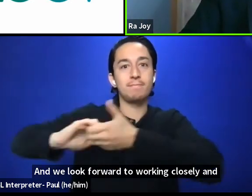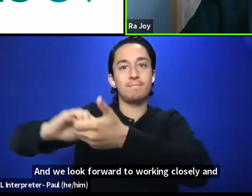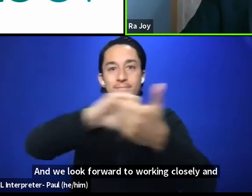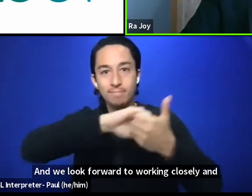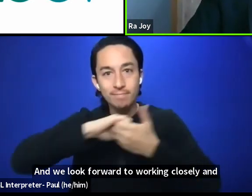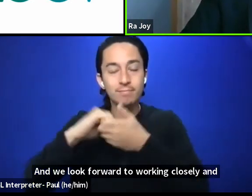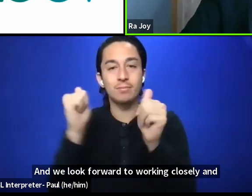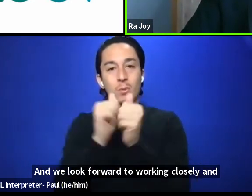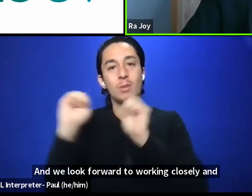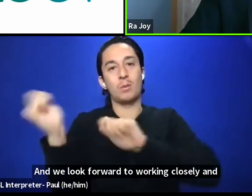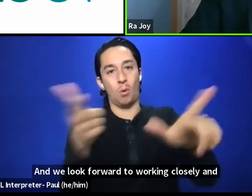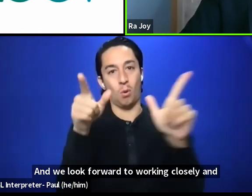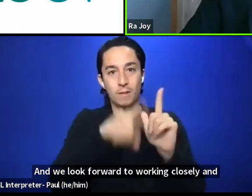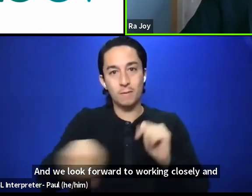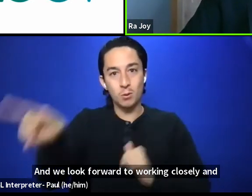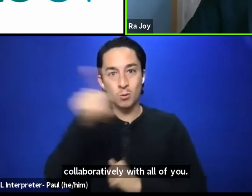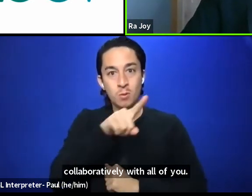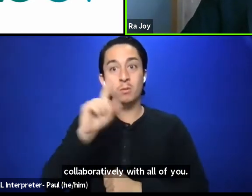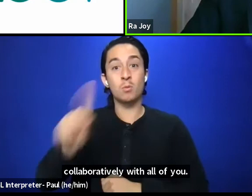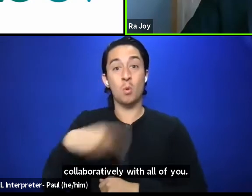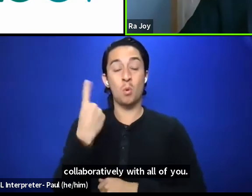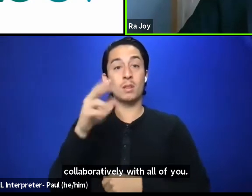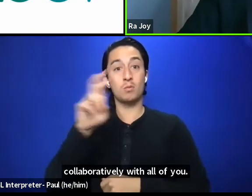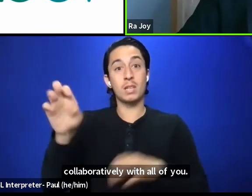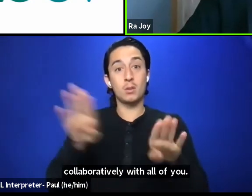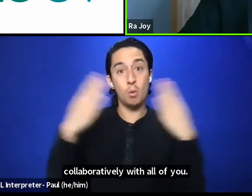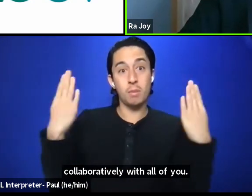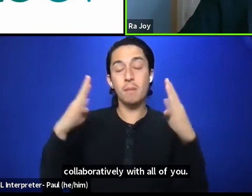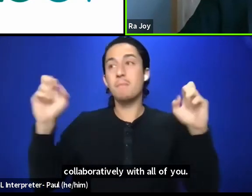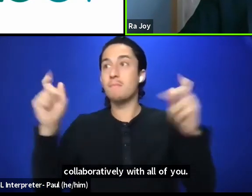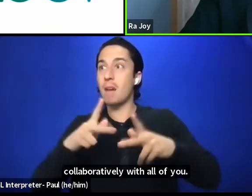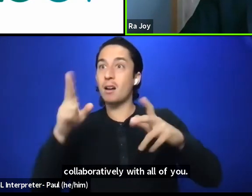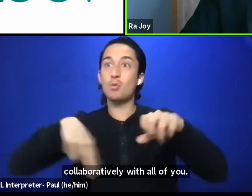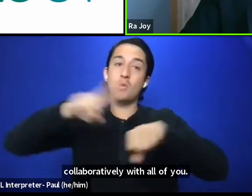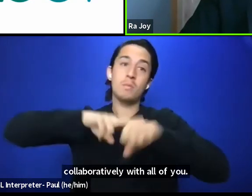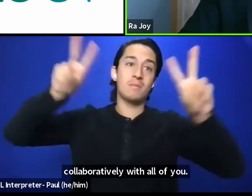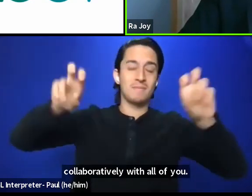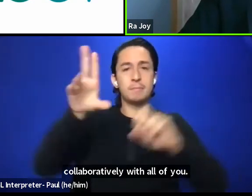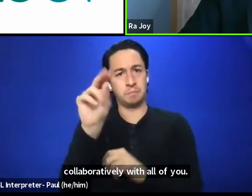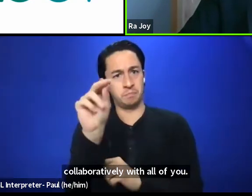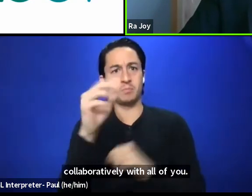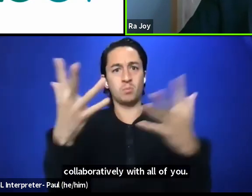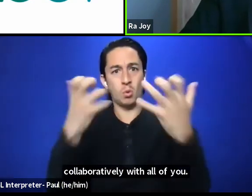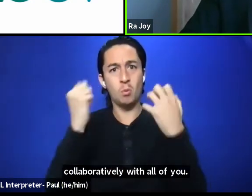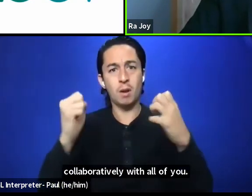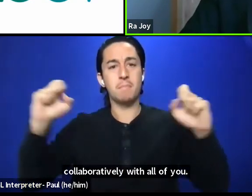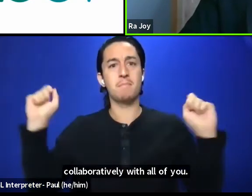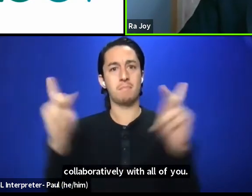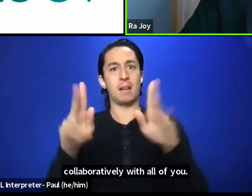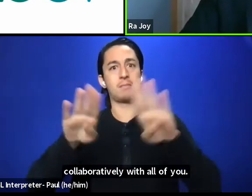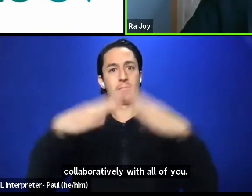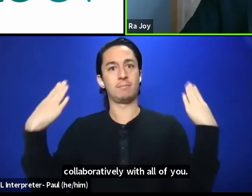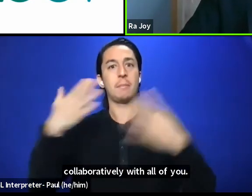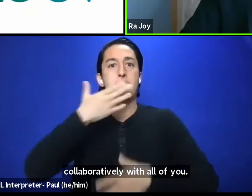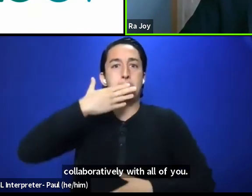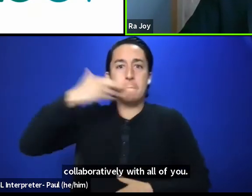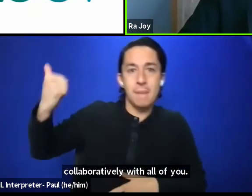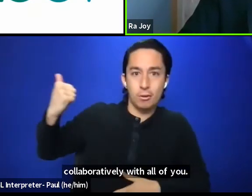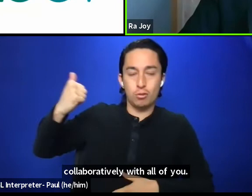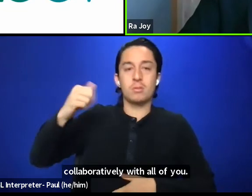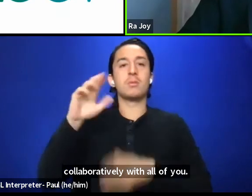not just to reopen or return to normal, but to build back better so all of our communities can thrive.